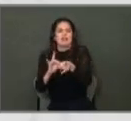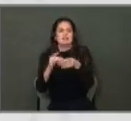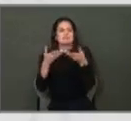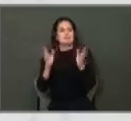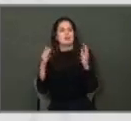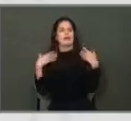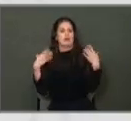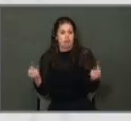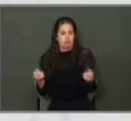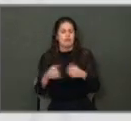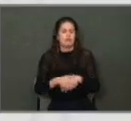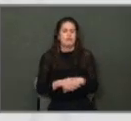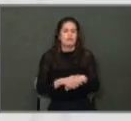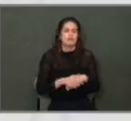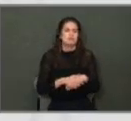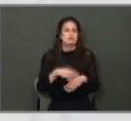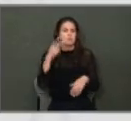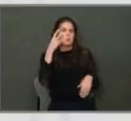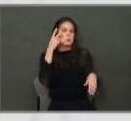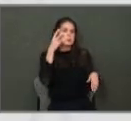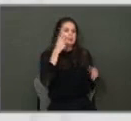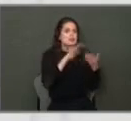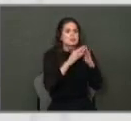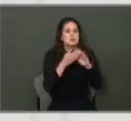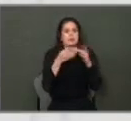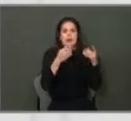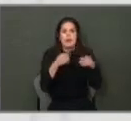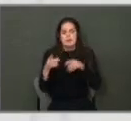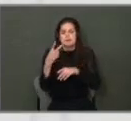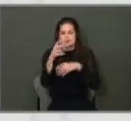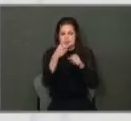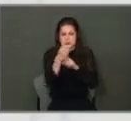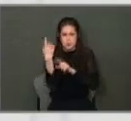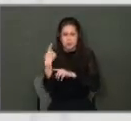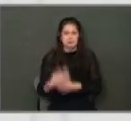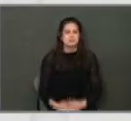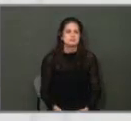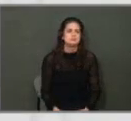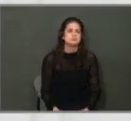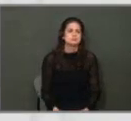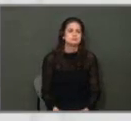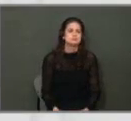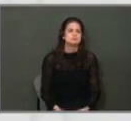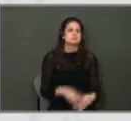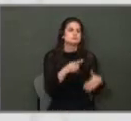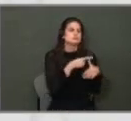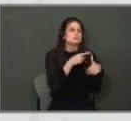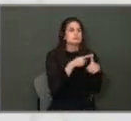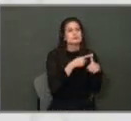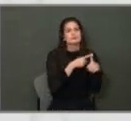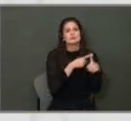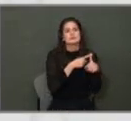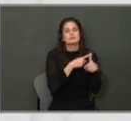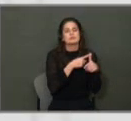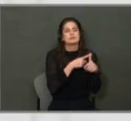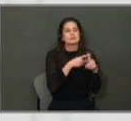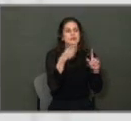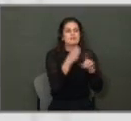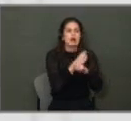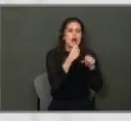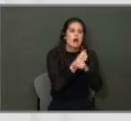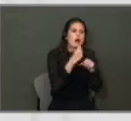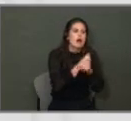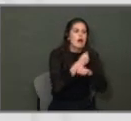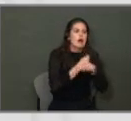That's tied to a lot of the things that we all saw as a community two years ago. It's things like violence prevention. It's things like